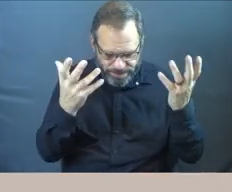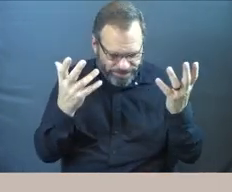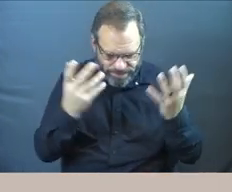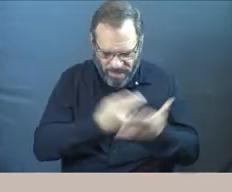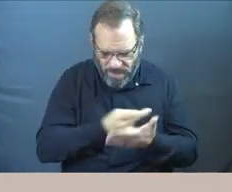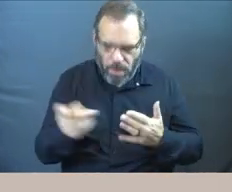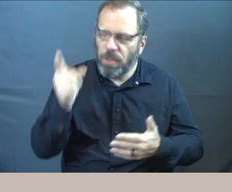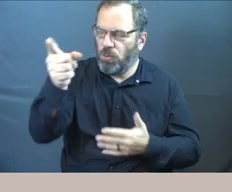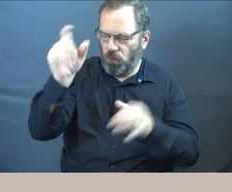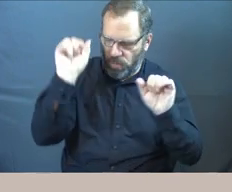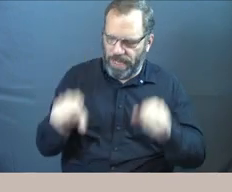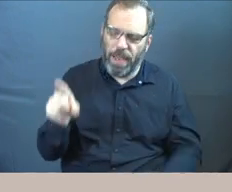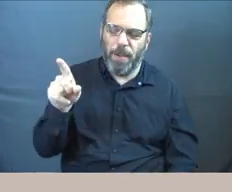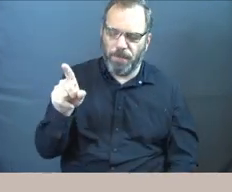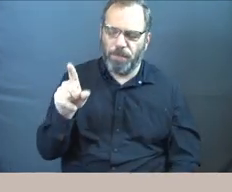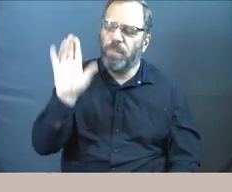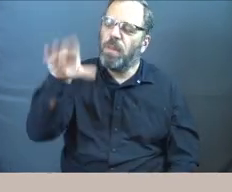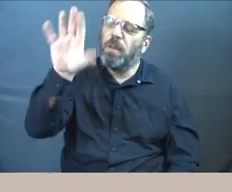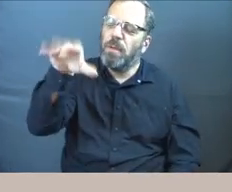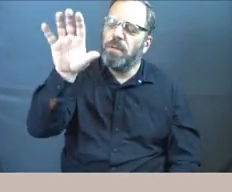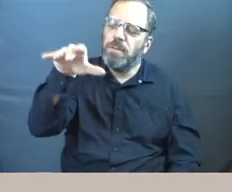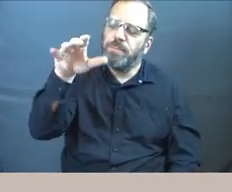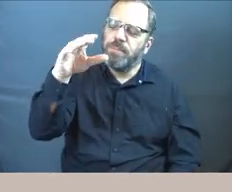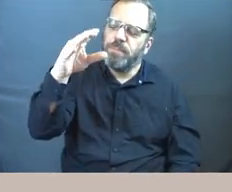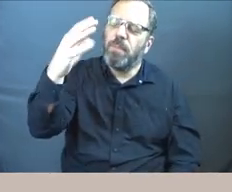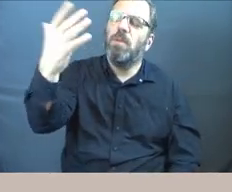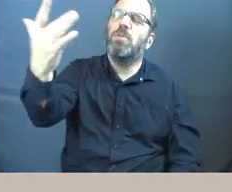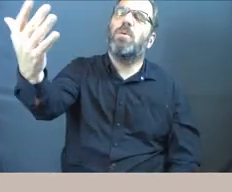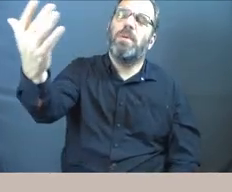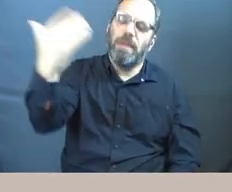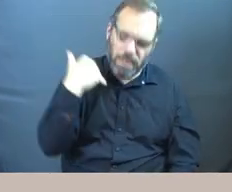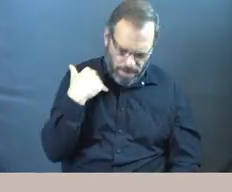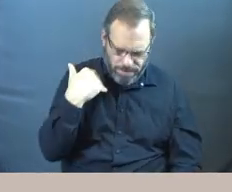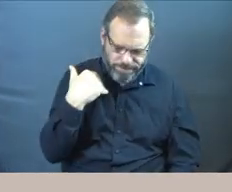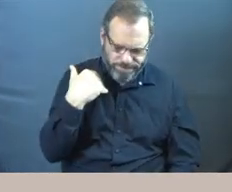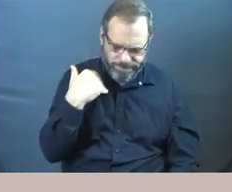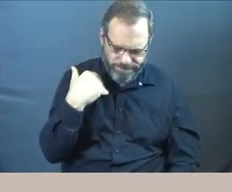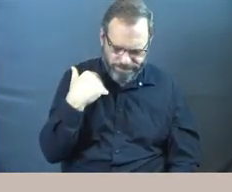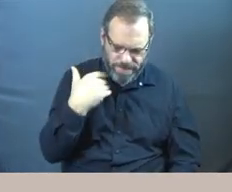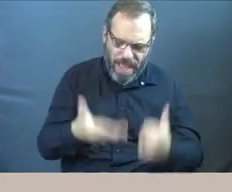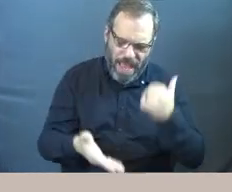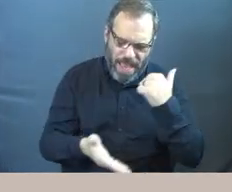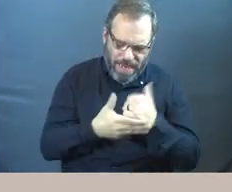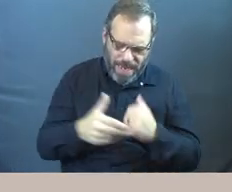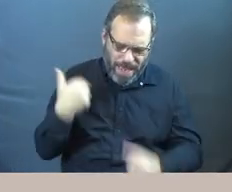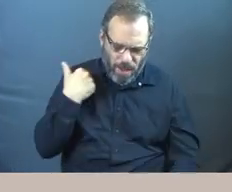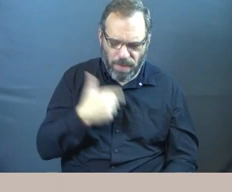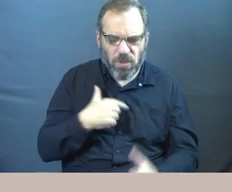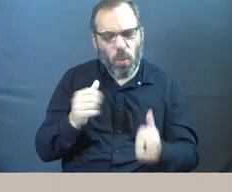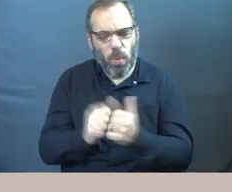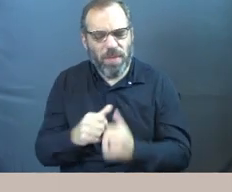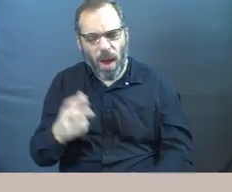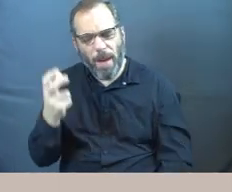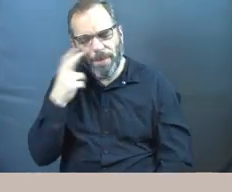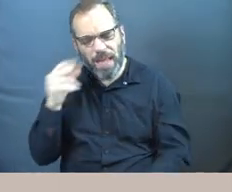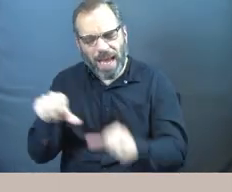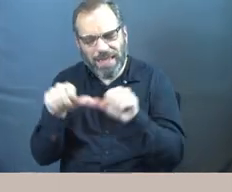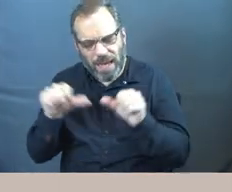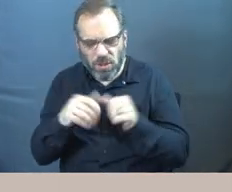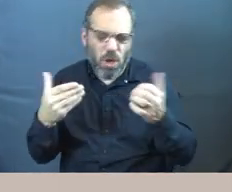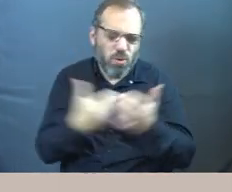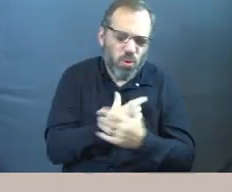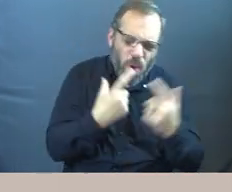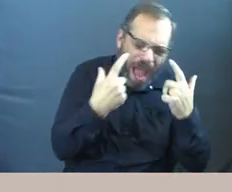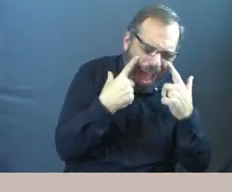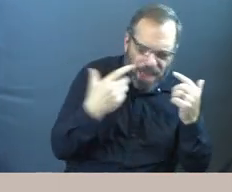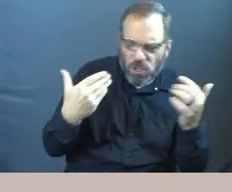But Lord, you can do it. So Lord, would you come? And God, would you help us with all of our blind spots? God, would you give us new eyes? God, would